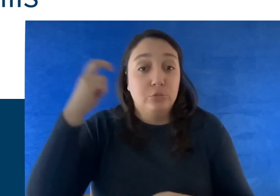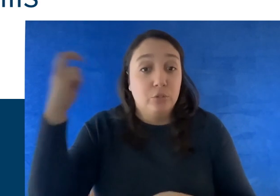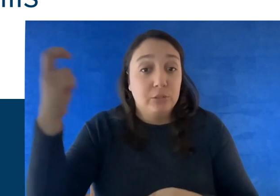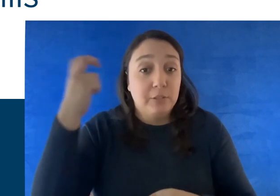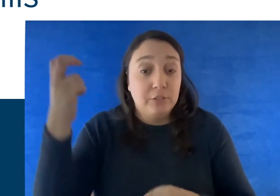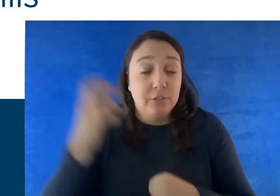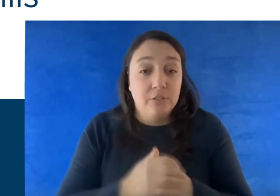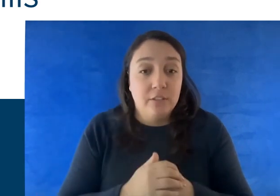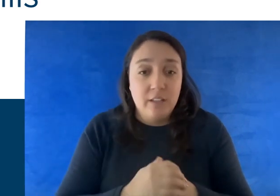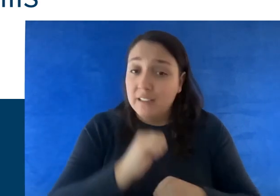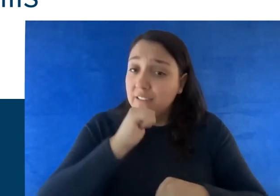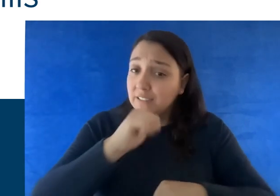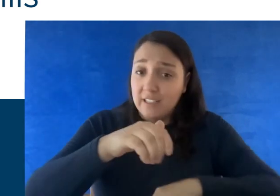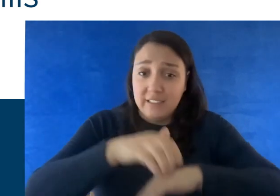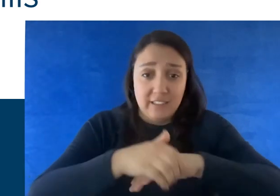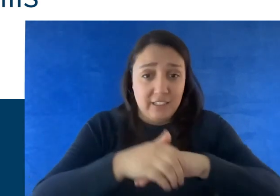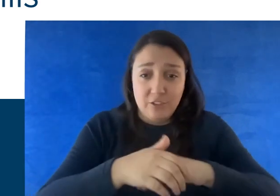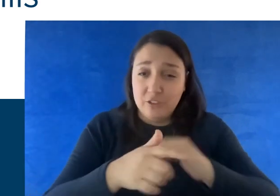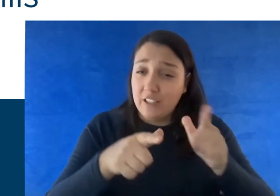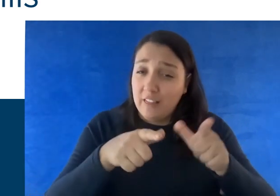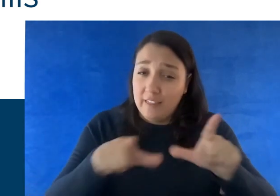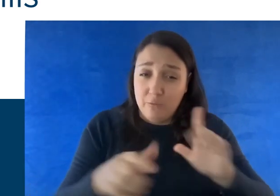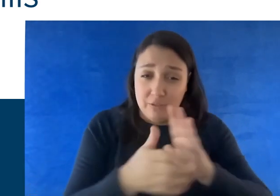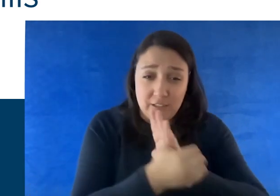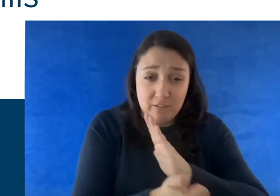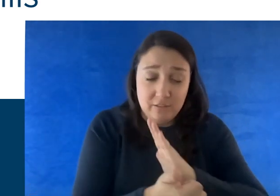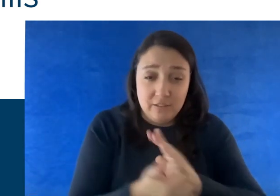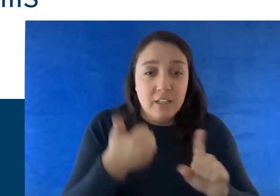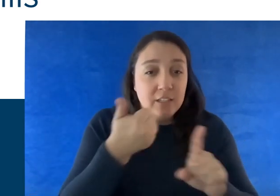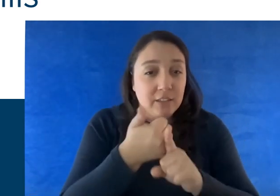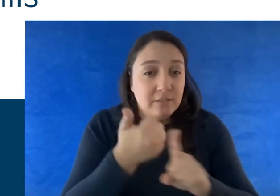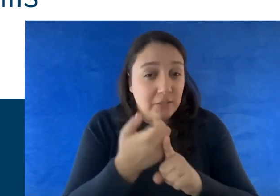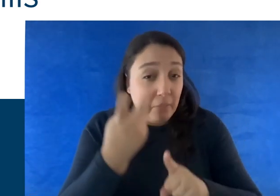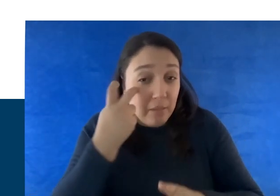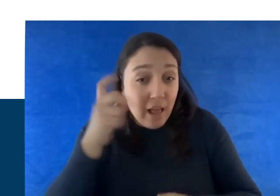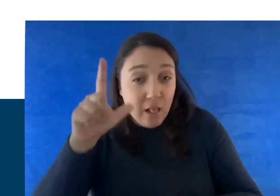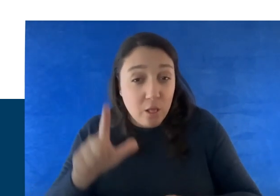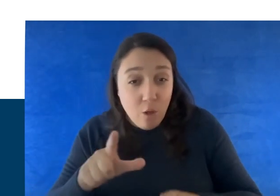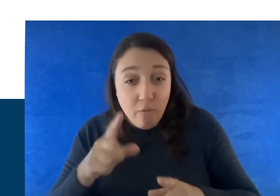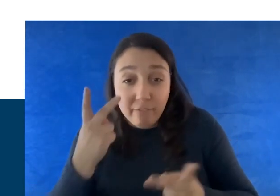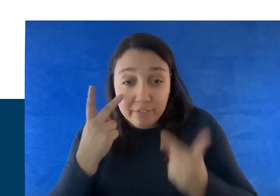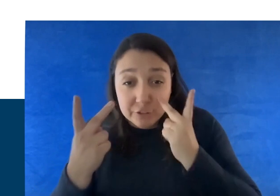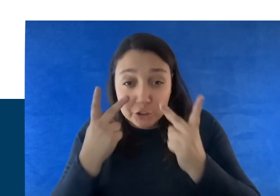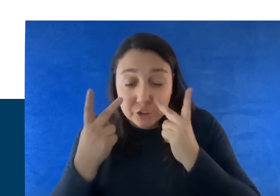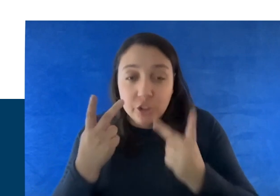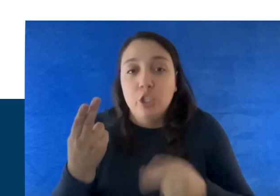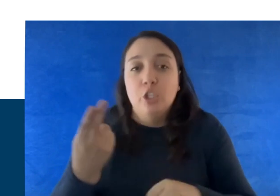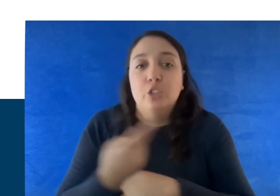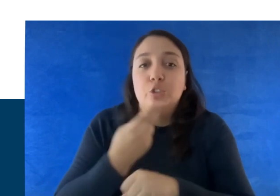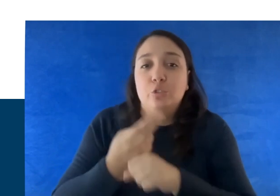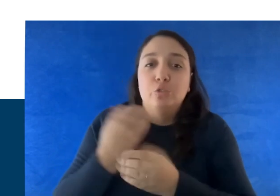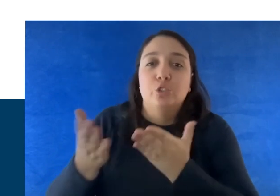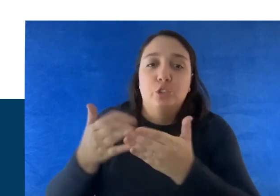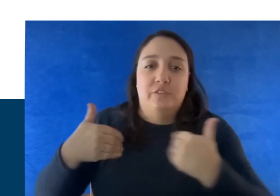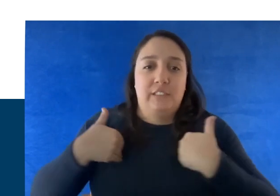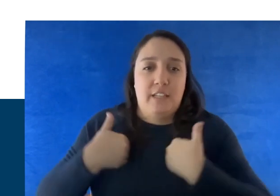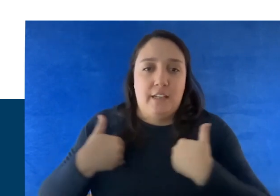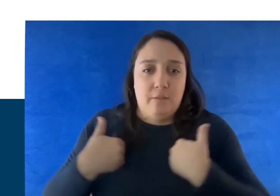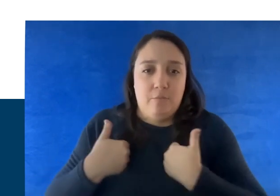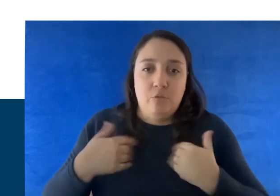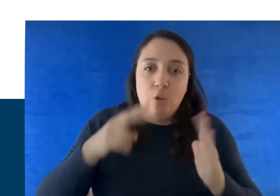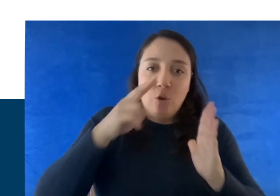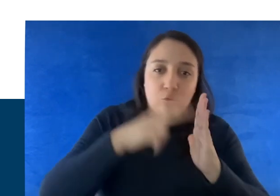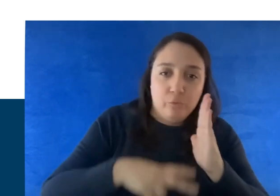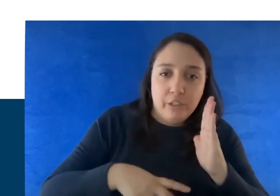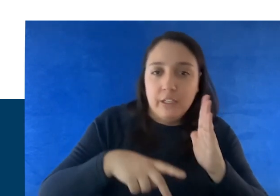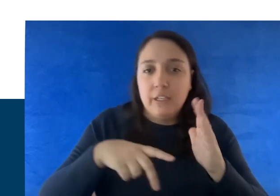have non-English language skills, who are blind or have low vision, use service animals, reading, learning,